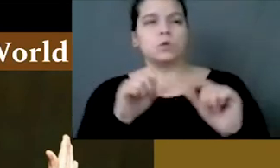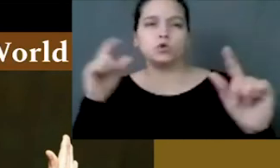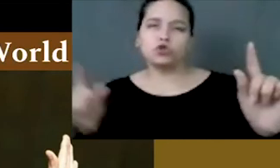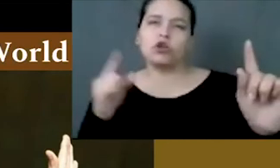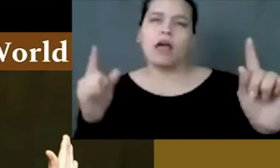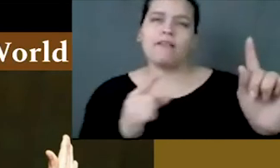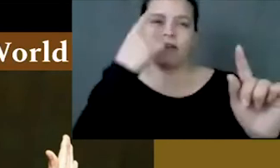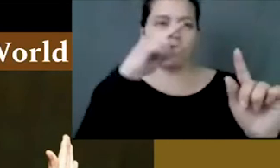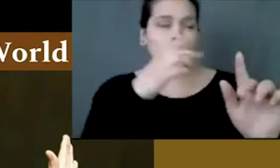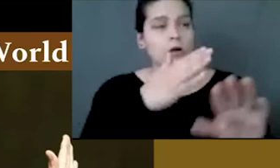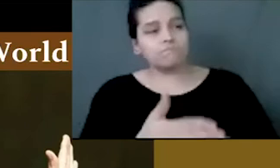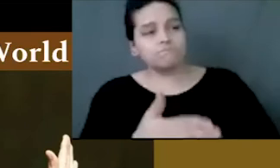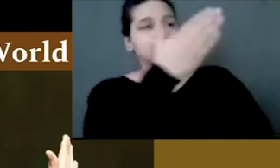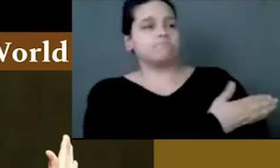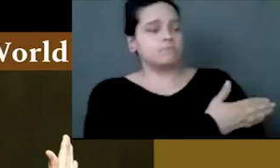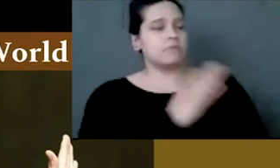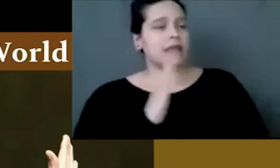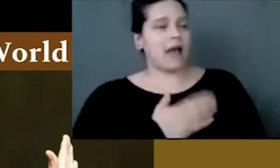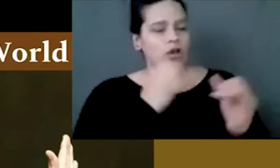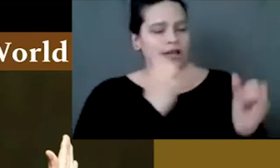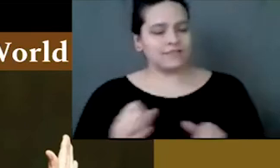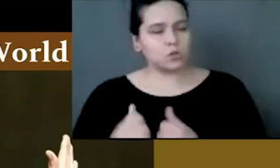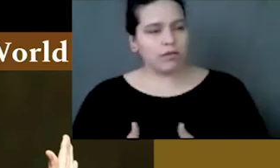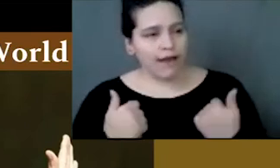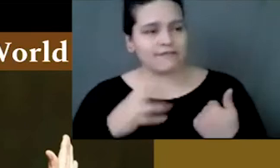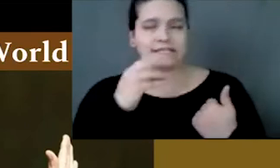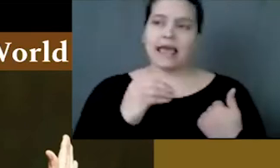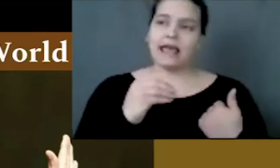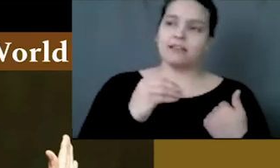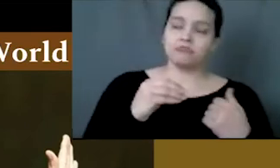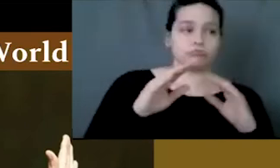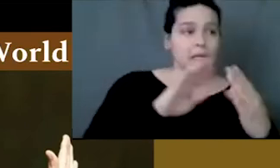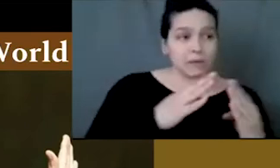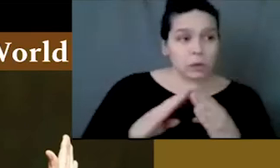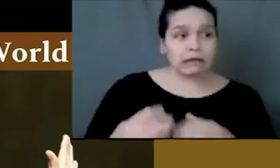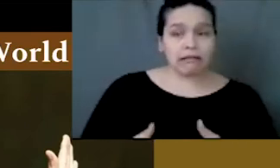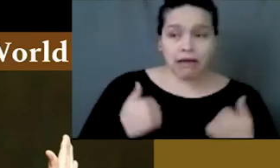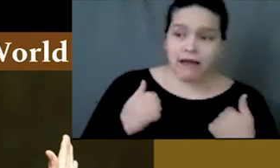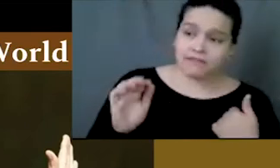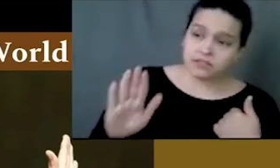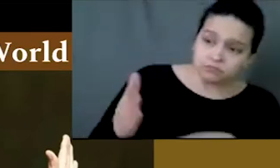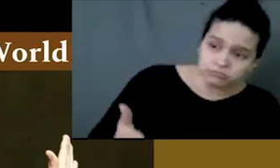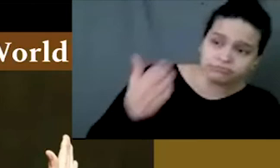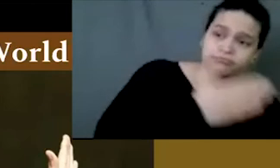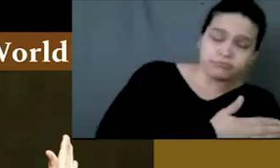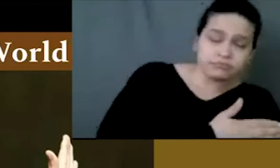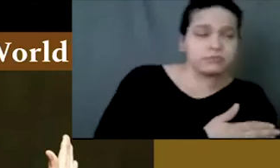continue striving for the betterment of our individual lives, as